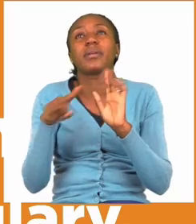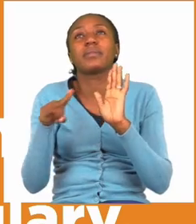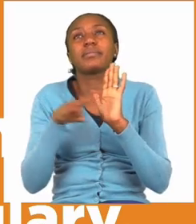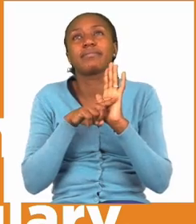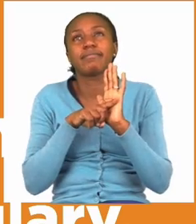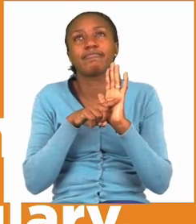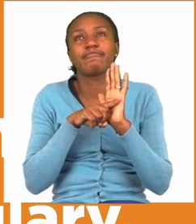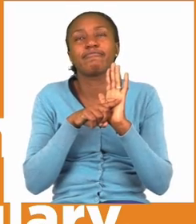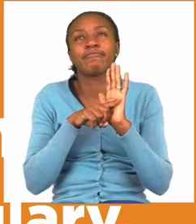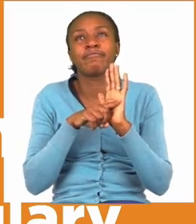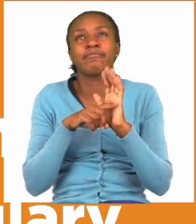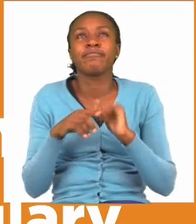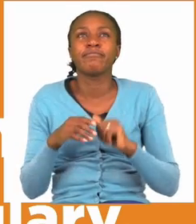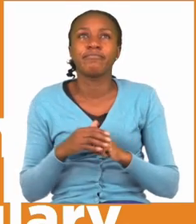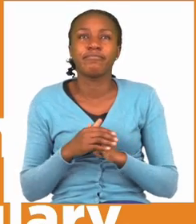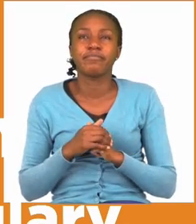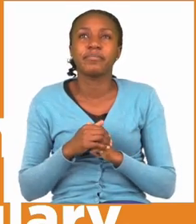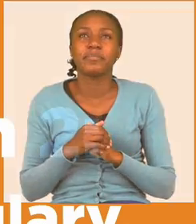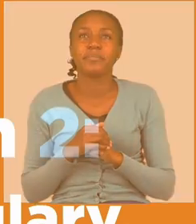and subtraction.